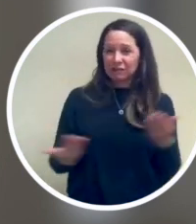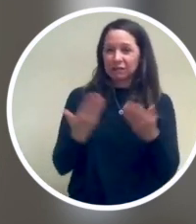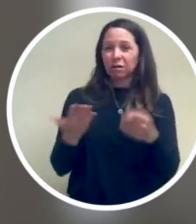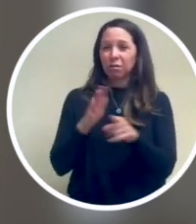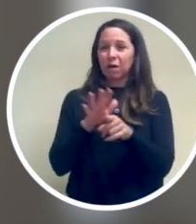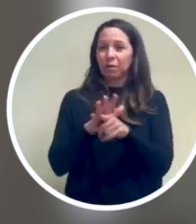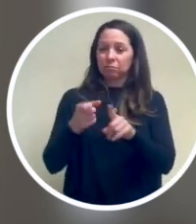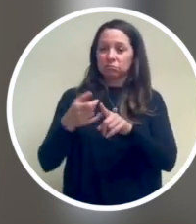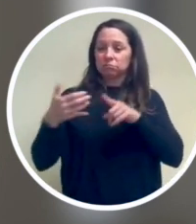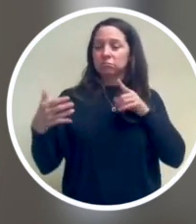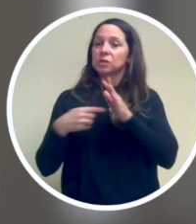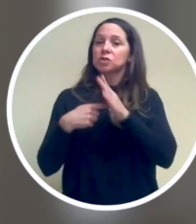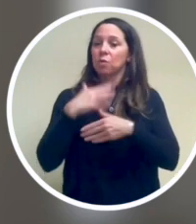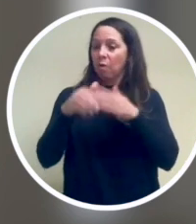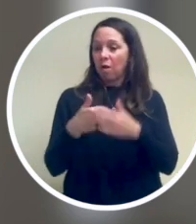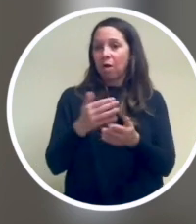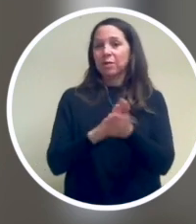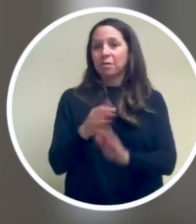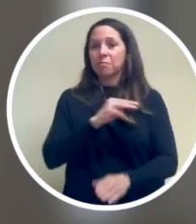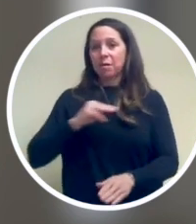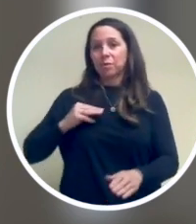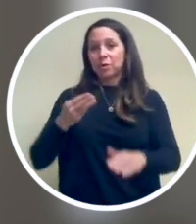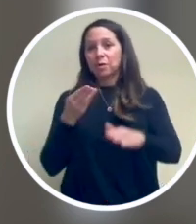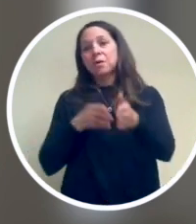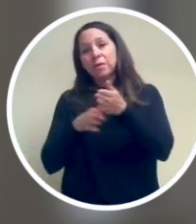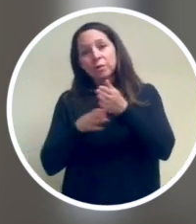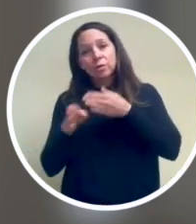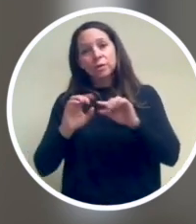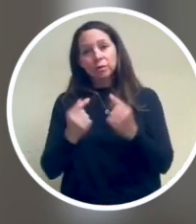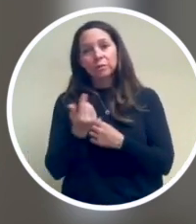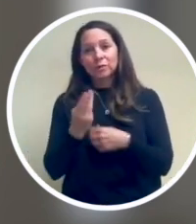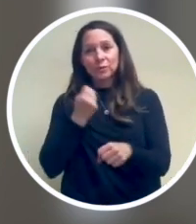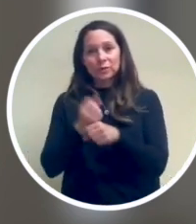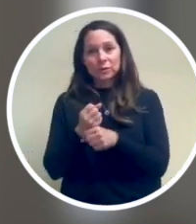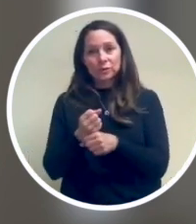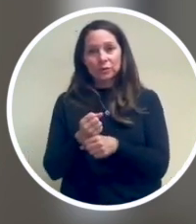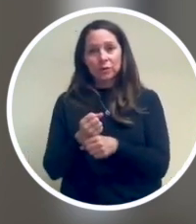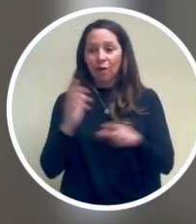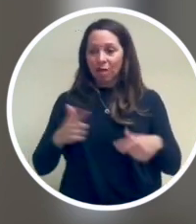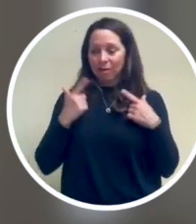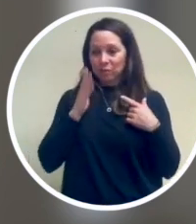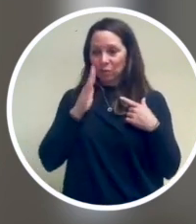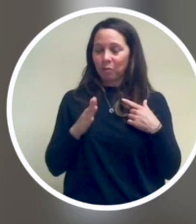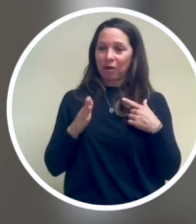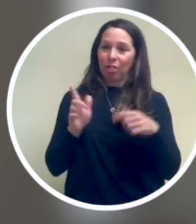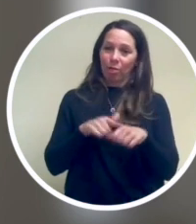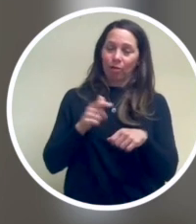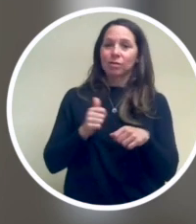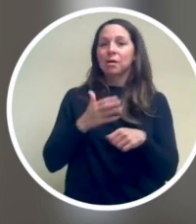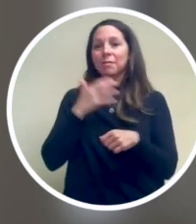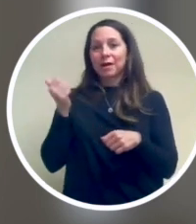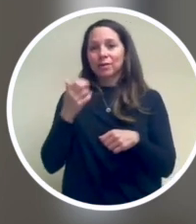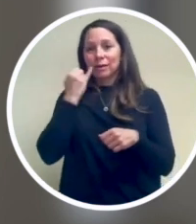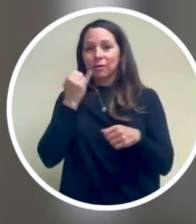country where population trends indicate that we all will be members of a minority group in a few years, we will live longer and